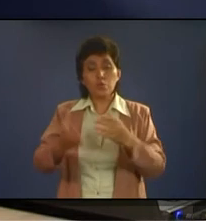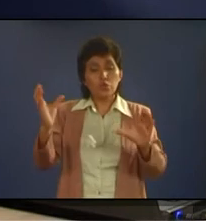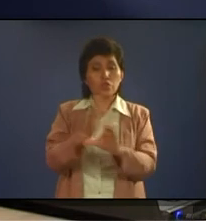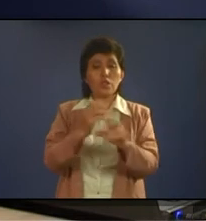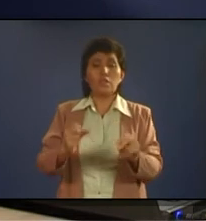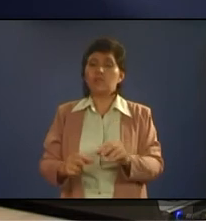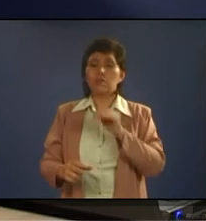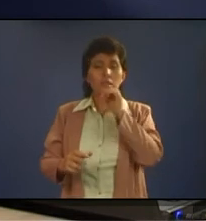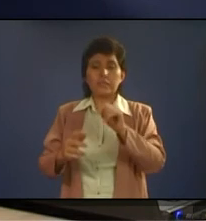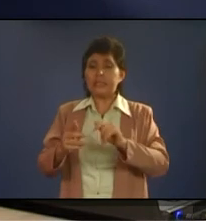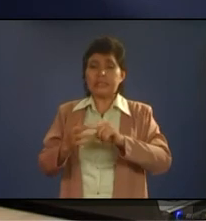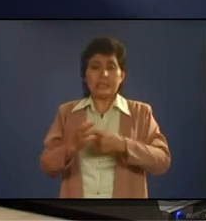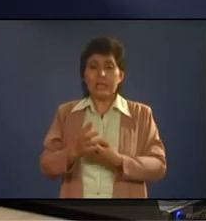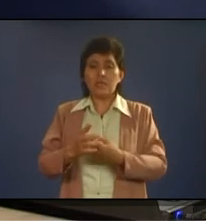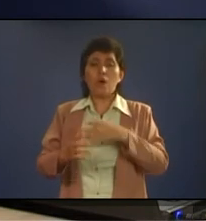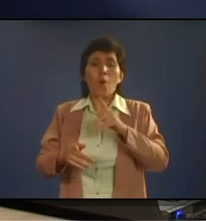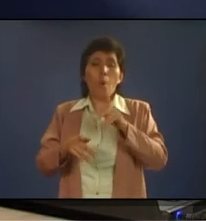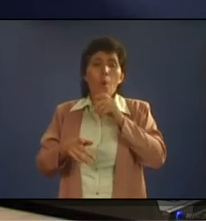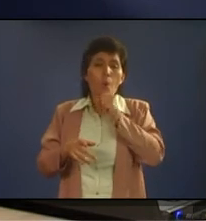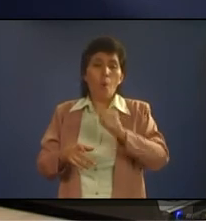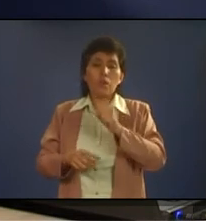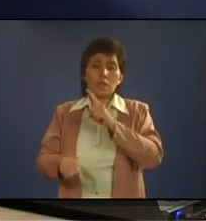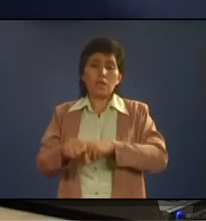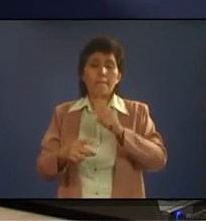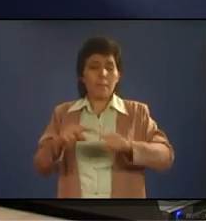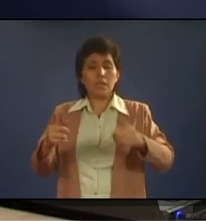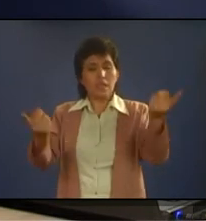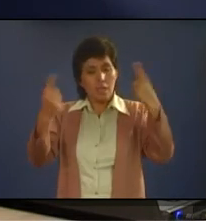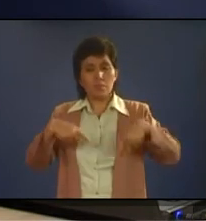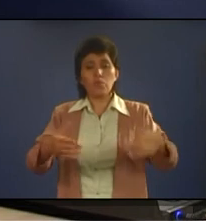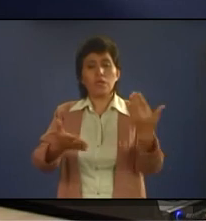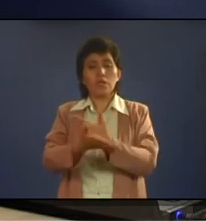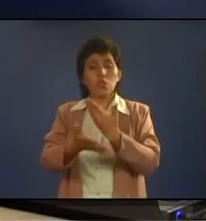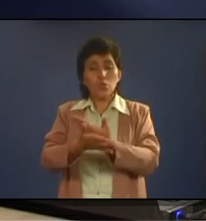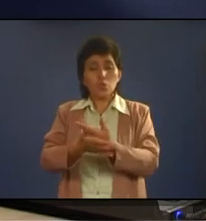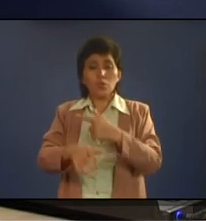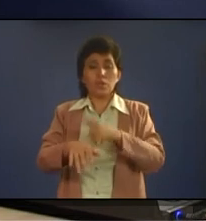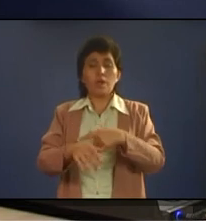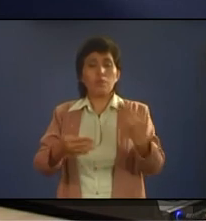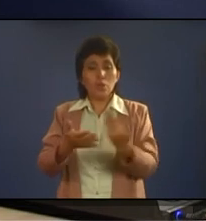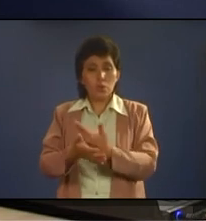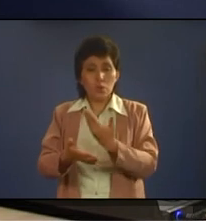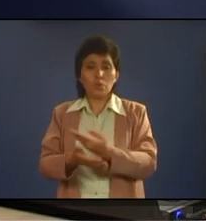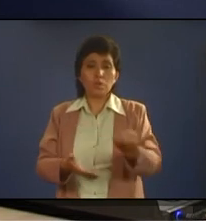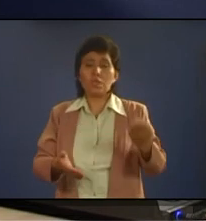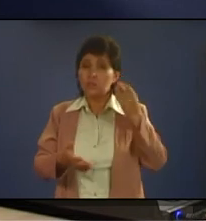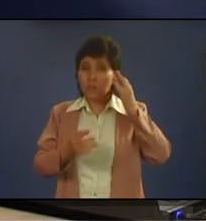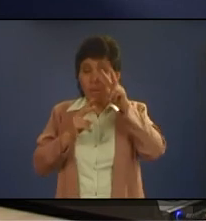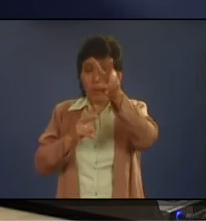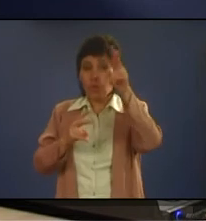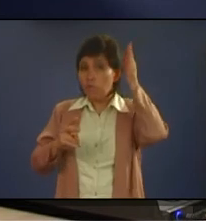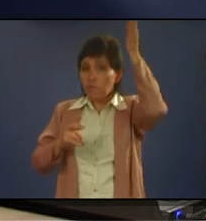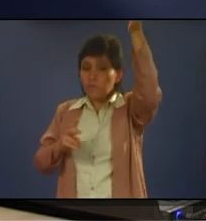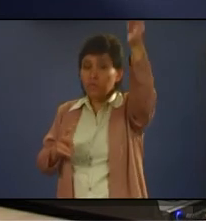but they come to the new time they want new things they look towards the future and they put other people's interest